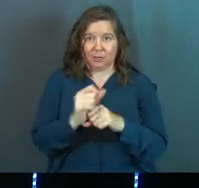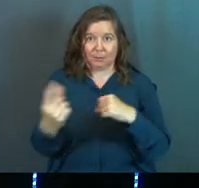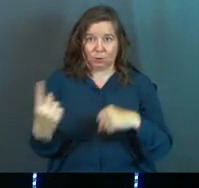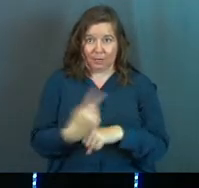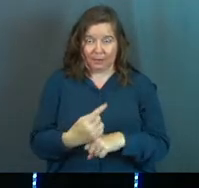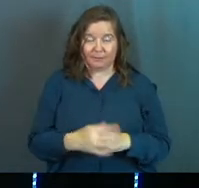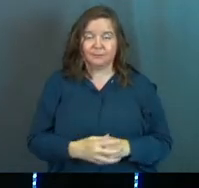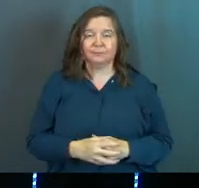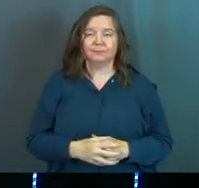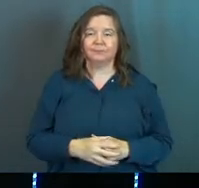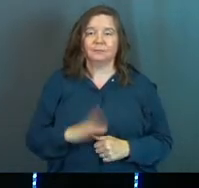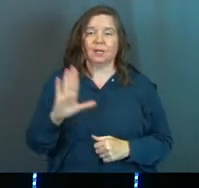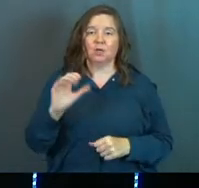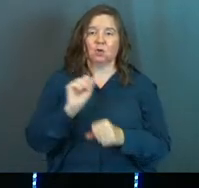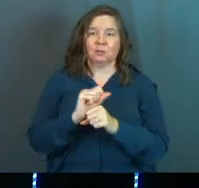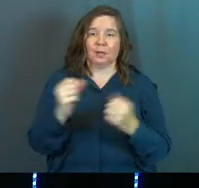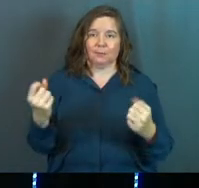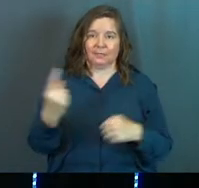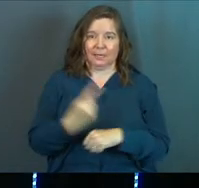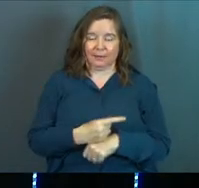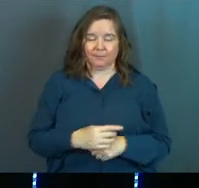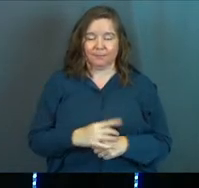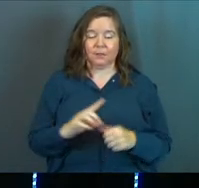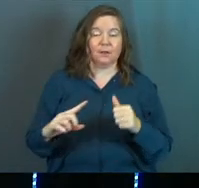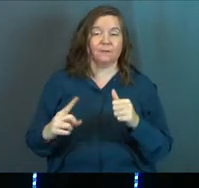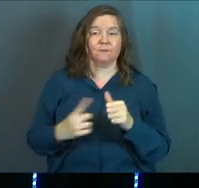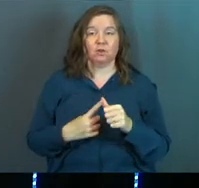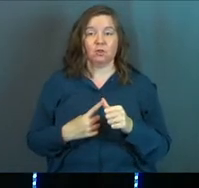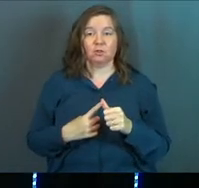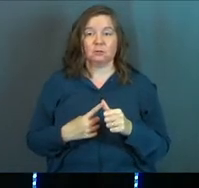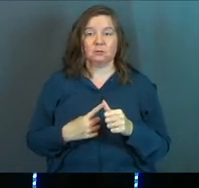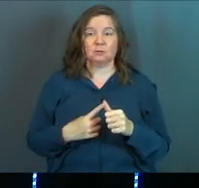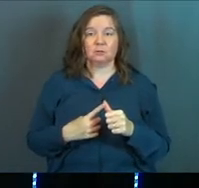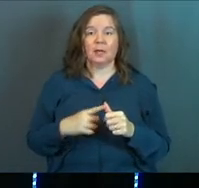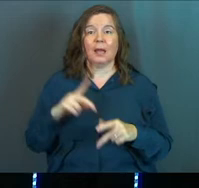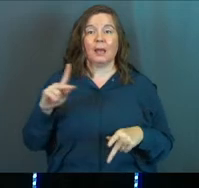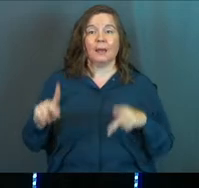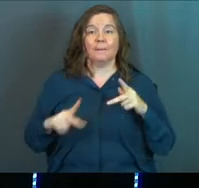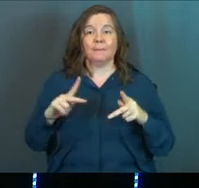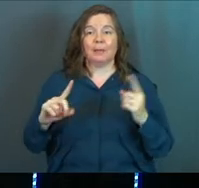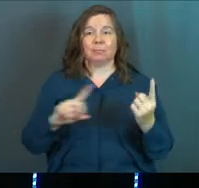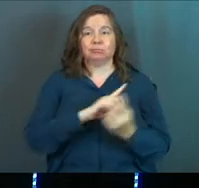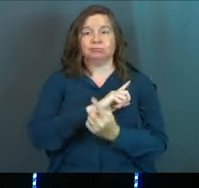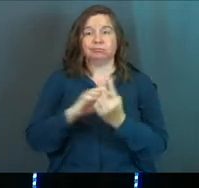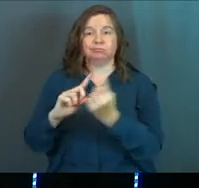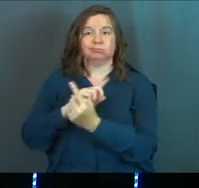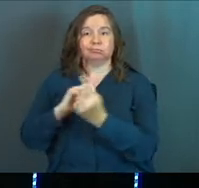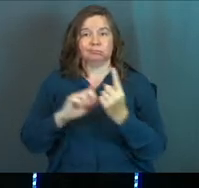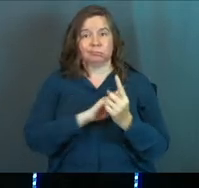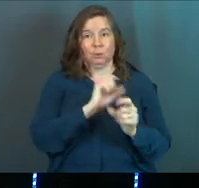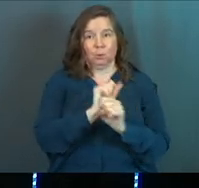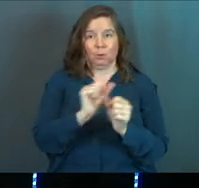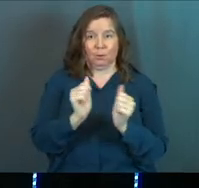today, in your job today. The very first one is the people that you get to work with.